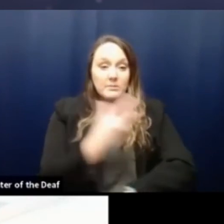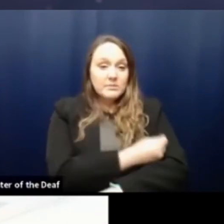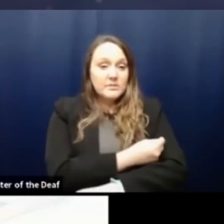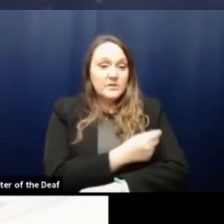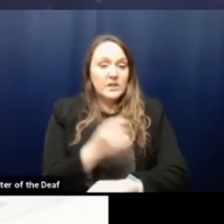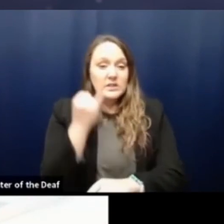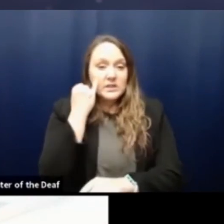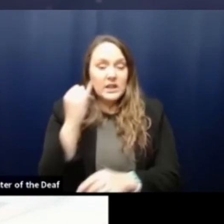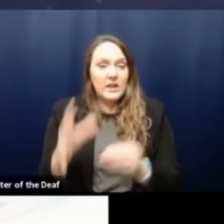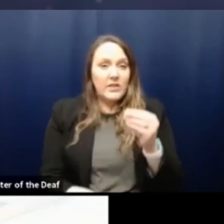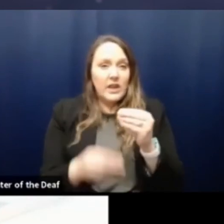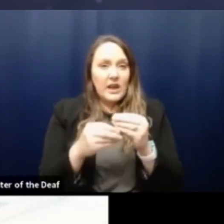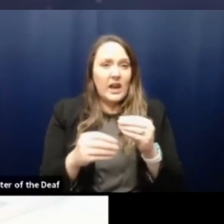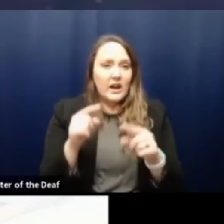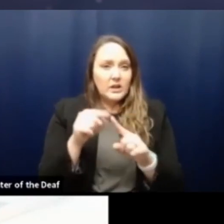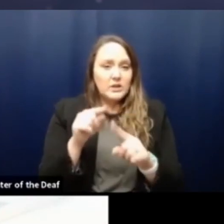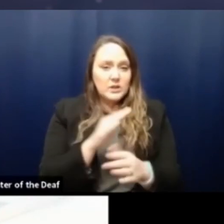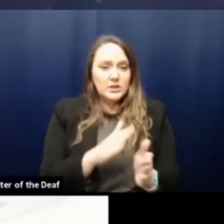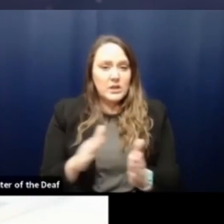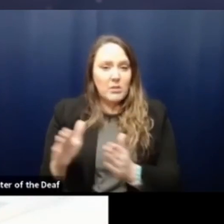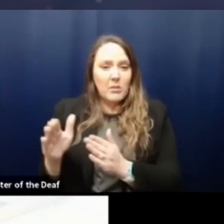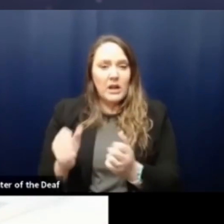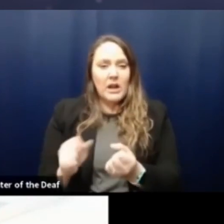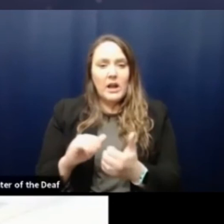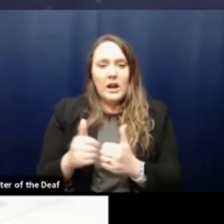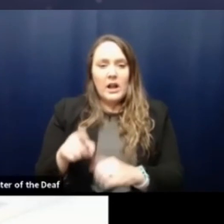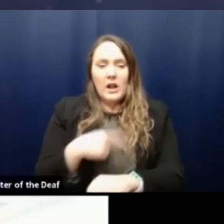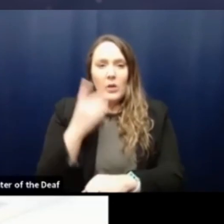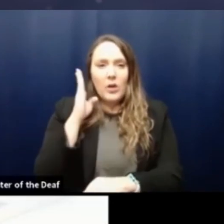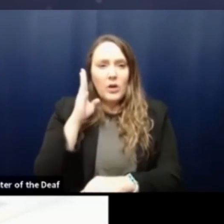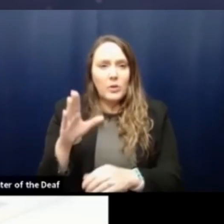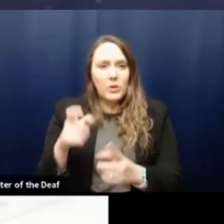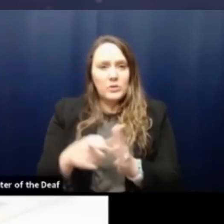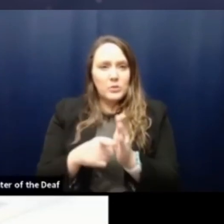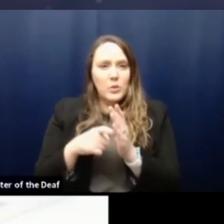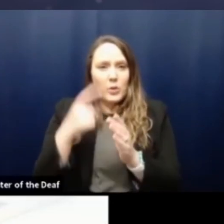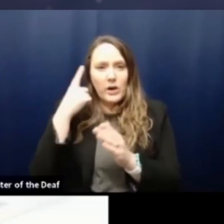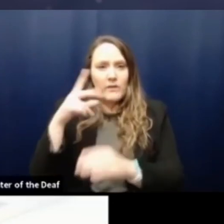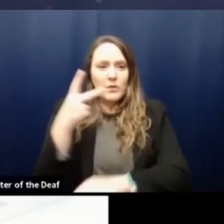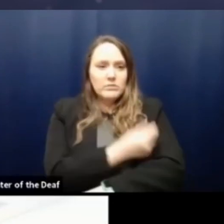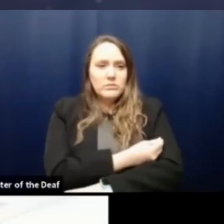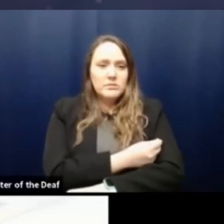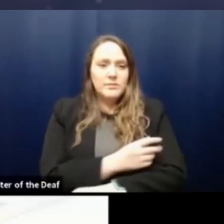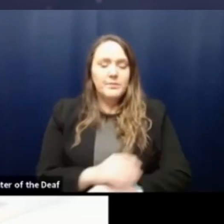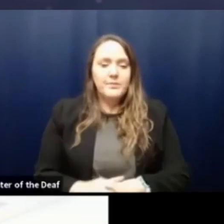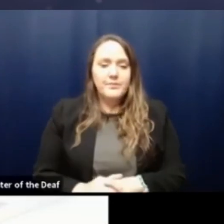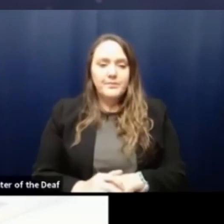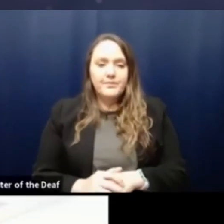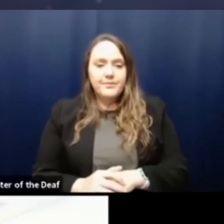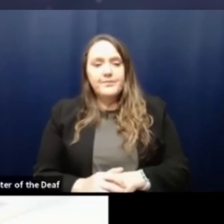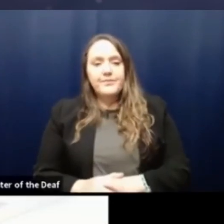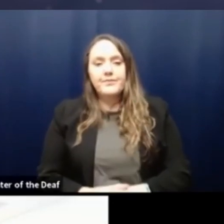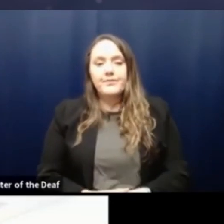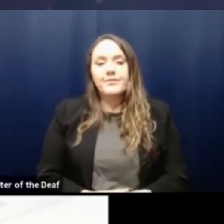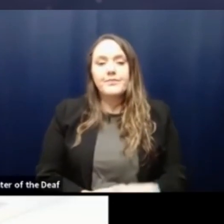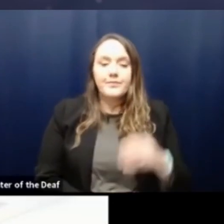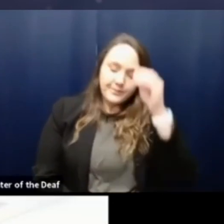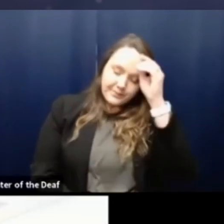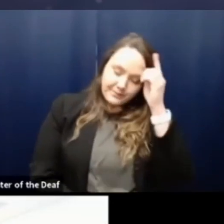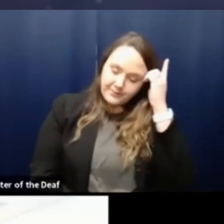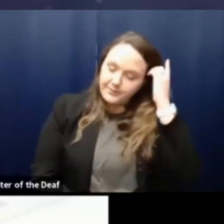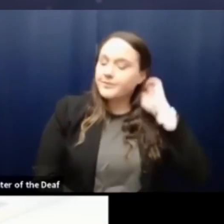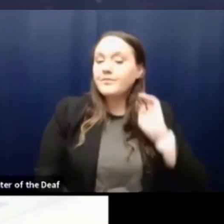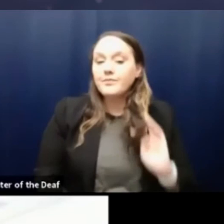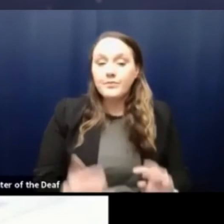How long would it realistically take to vaccinate additional groups on top of those who are already eligible in Knox County? So right